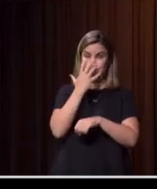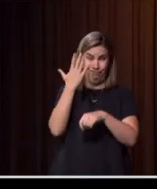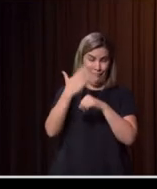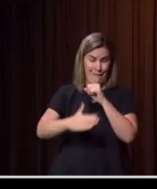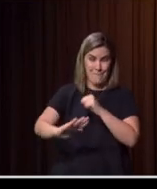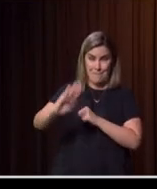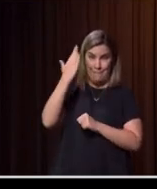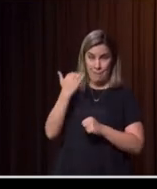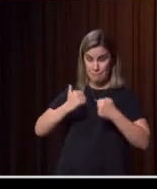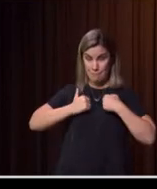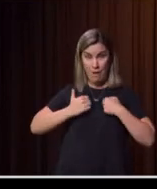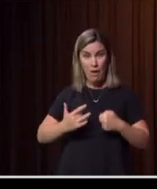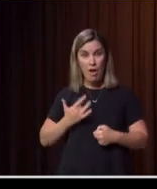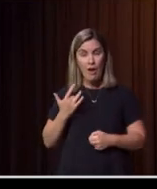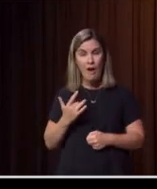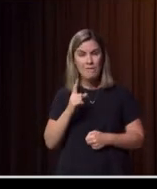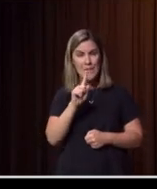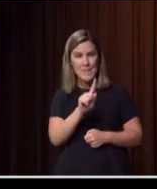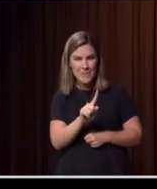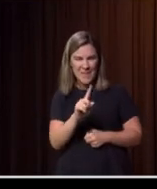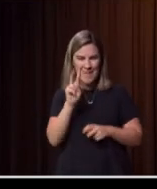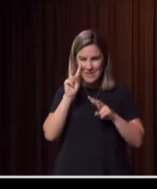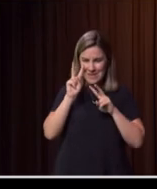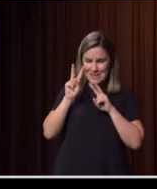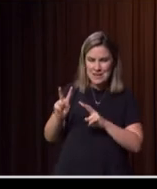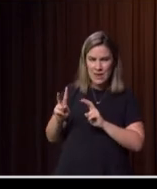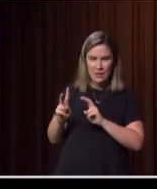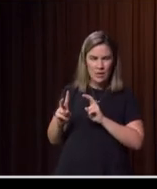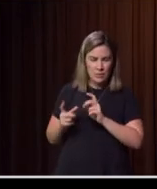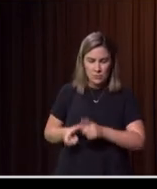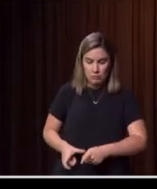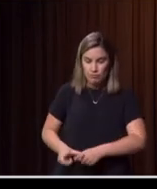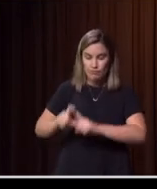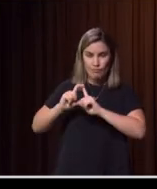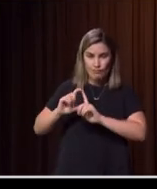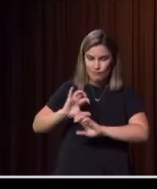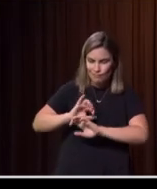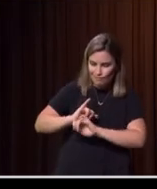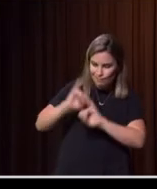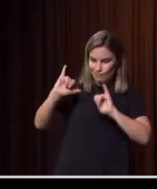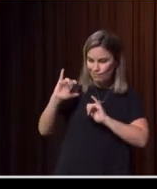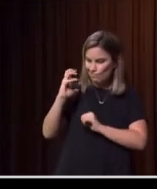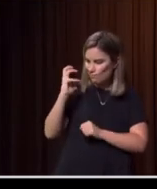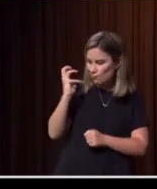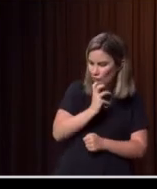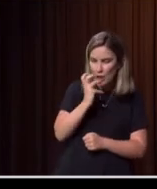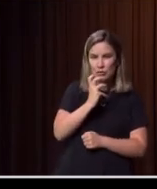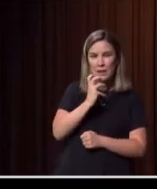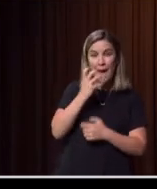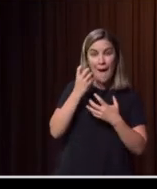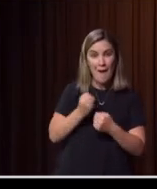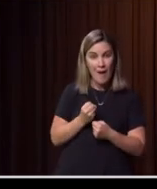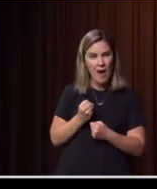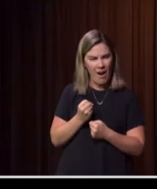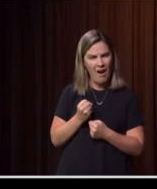But what I've seen in the adversity, the tragedy, in the despair and the anguish, I've seen this